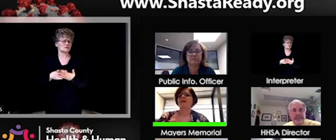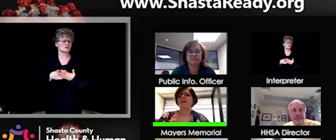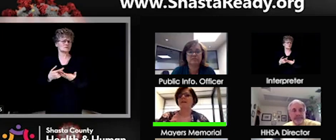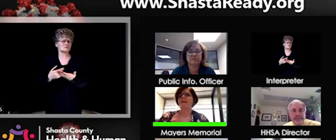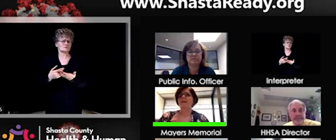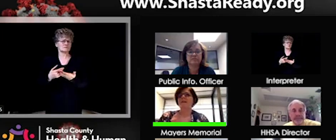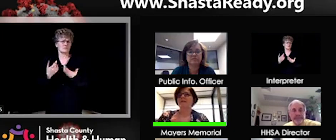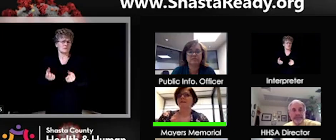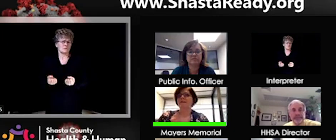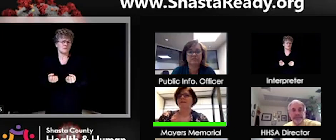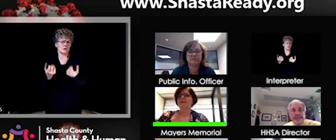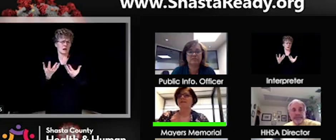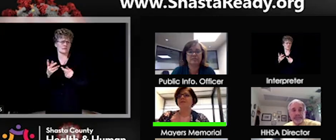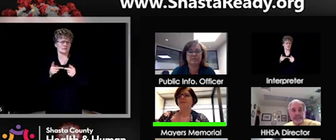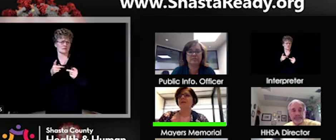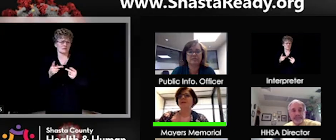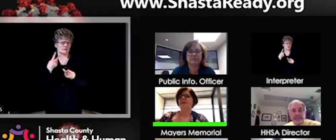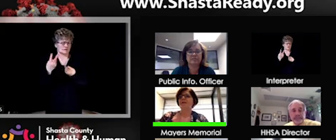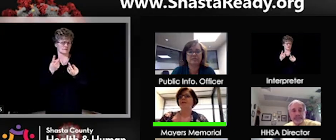Oh, go ahead.